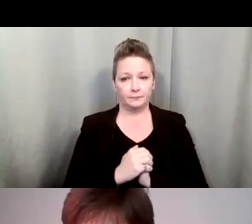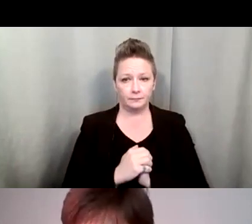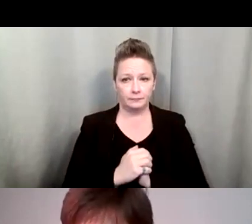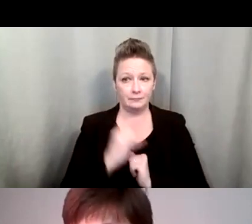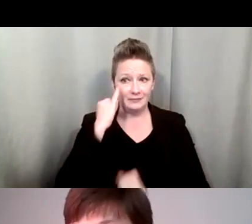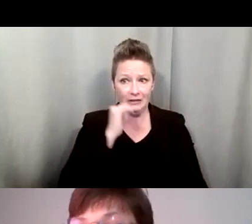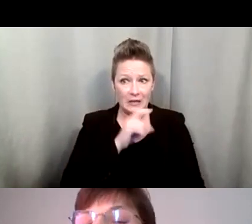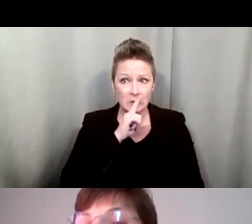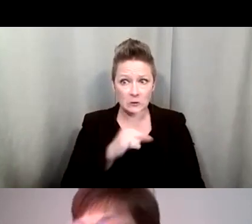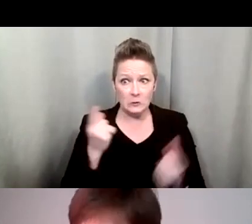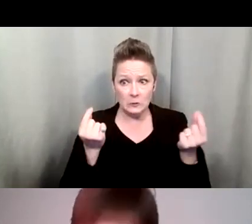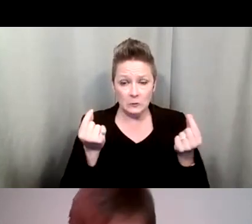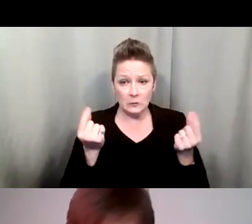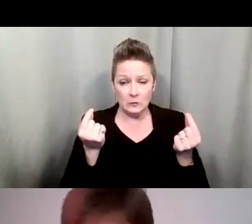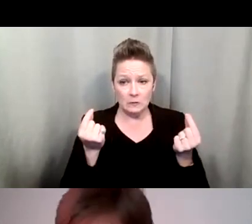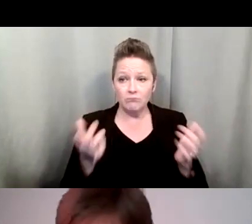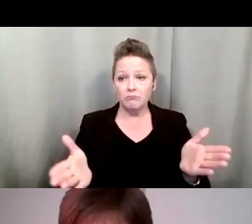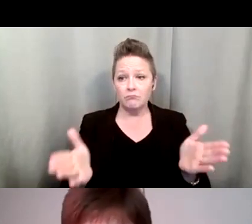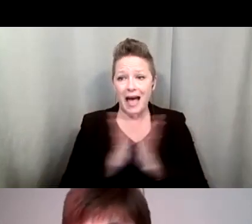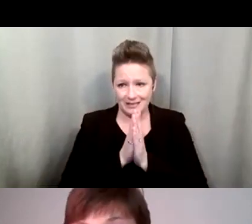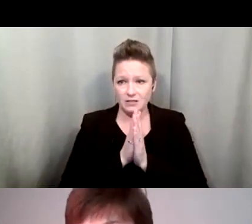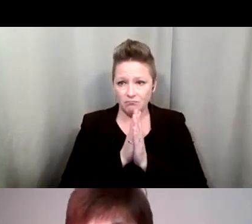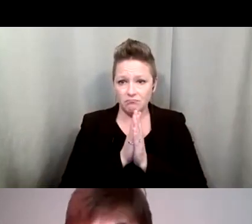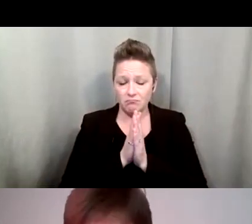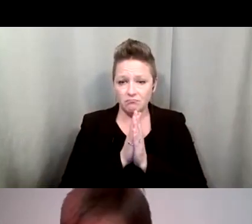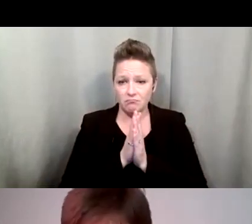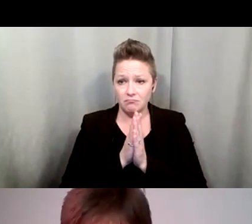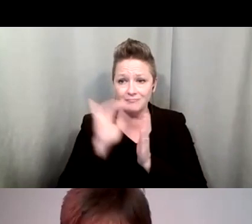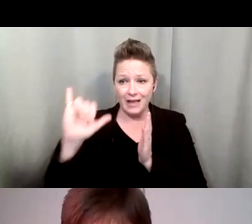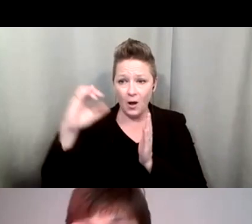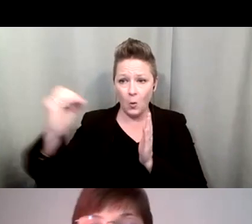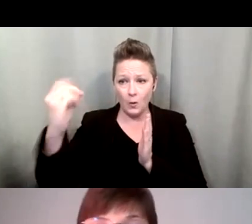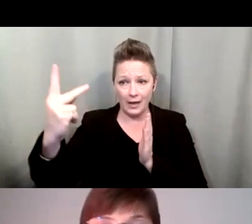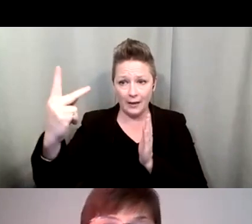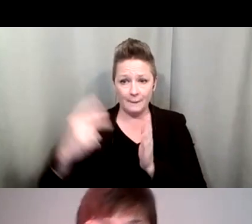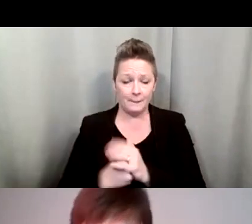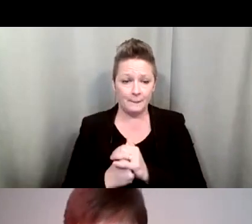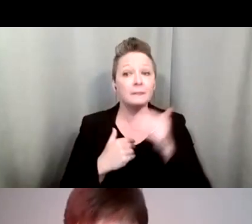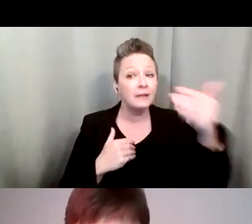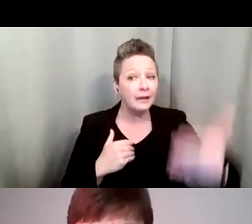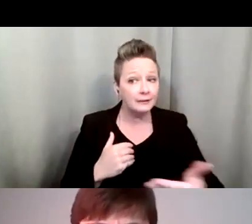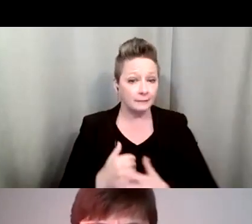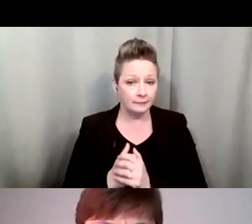sure what to do, ask is okay. Next slide.